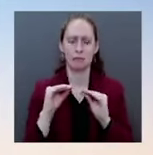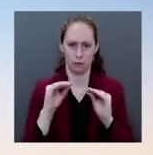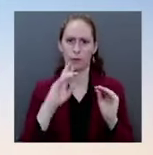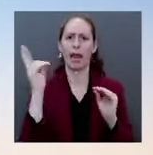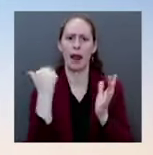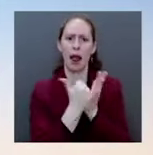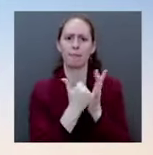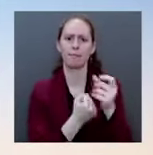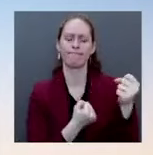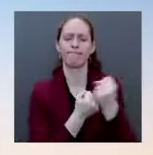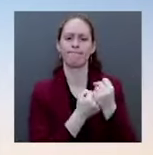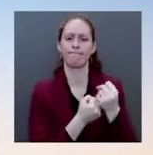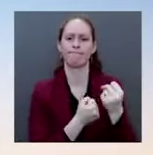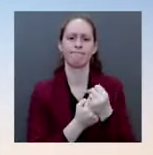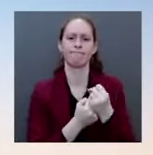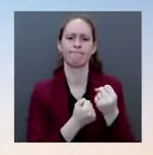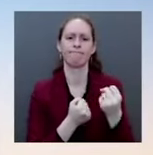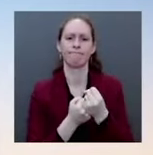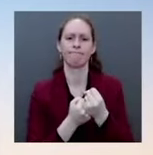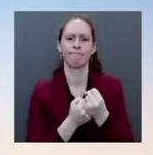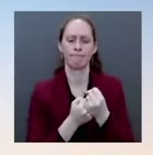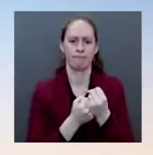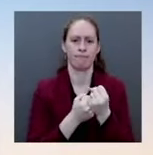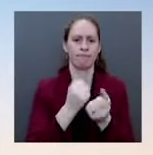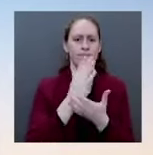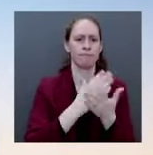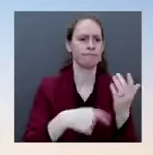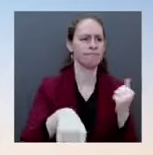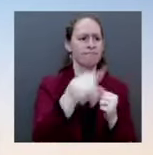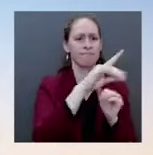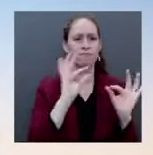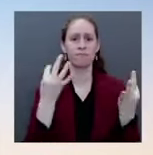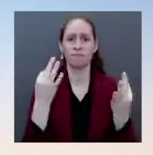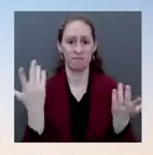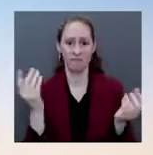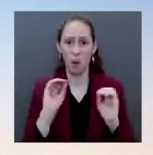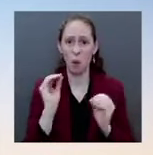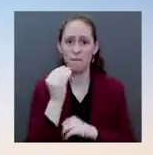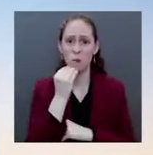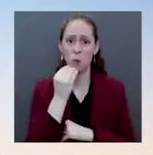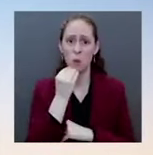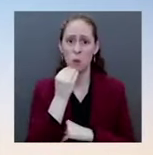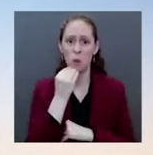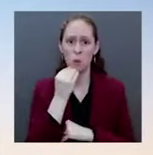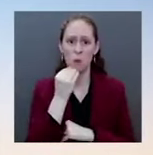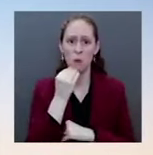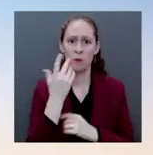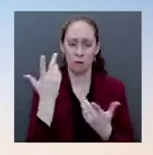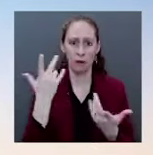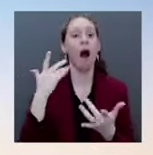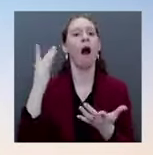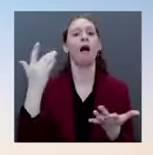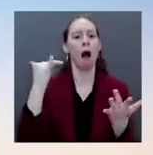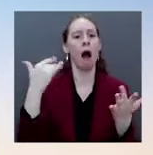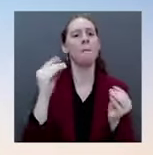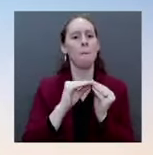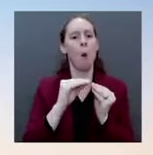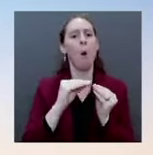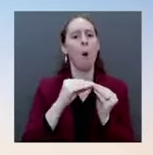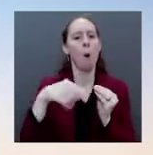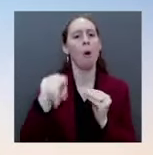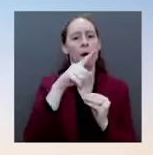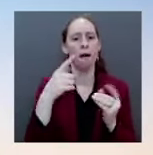It also included the Child Tax Credit, another resource that went directly, that are going directly to families